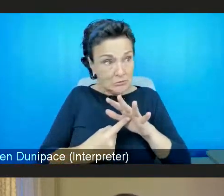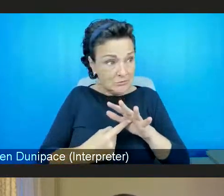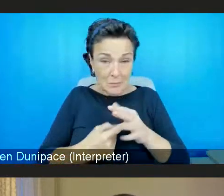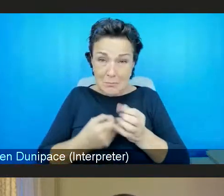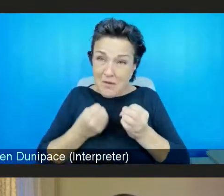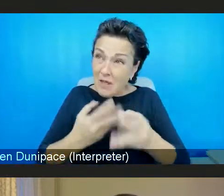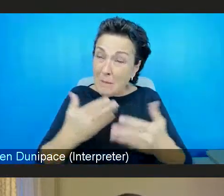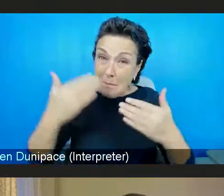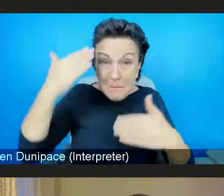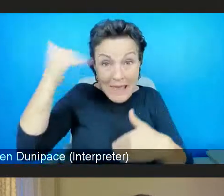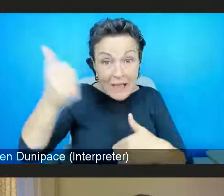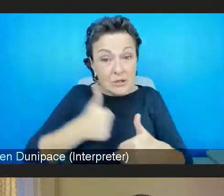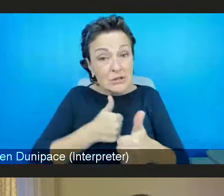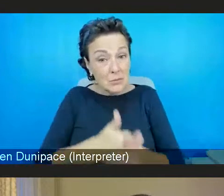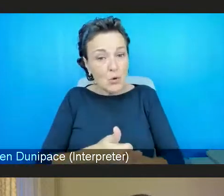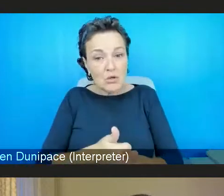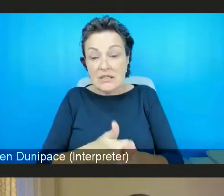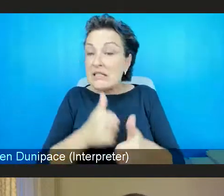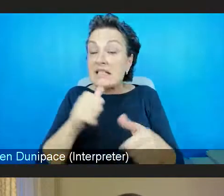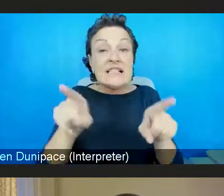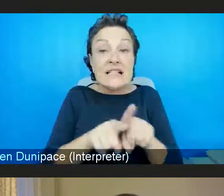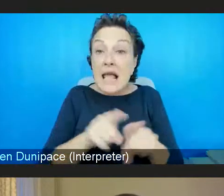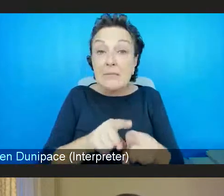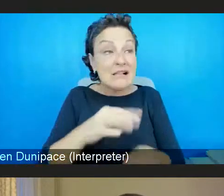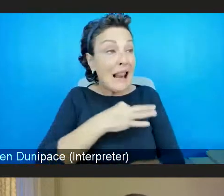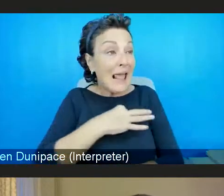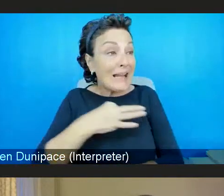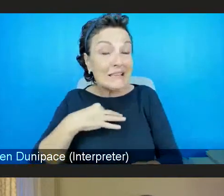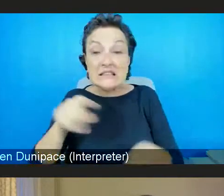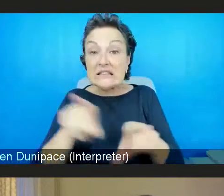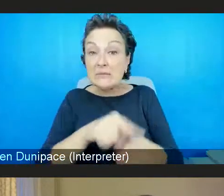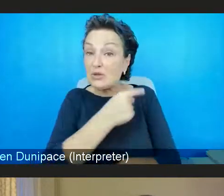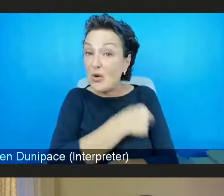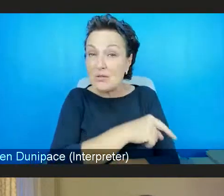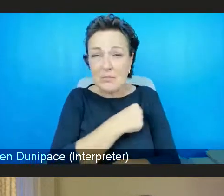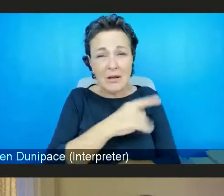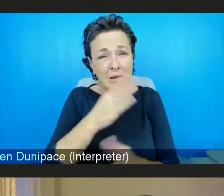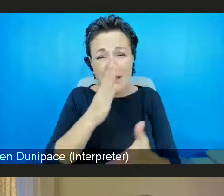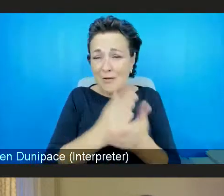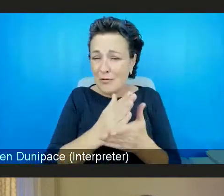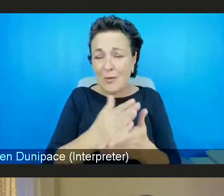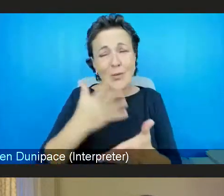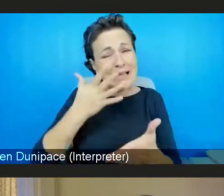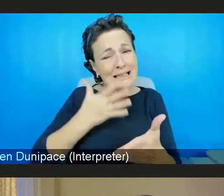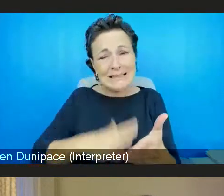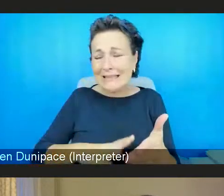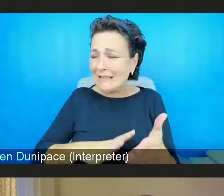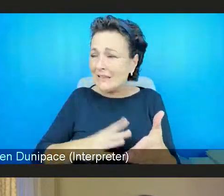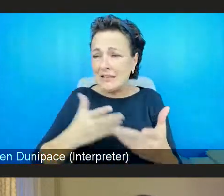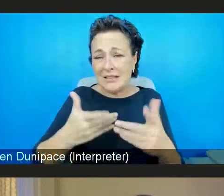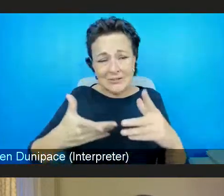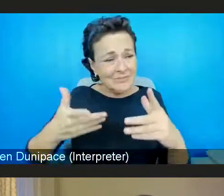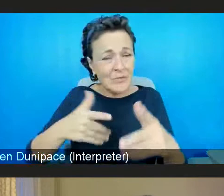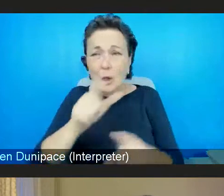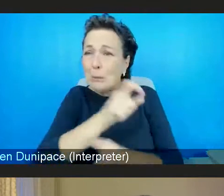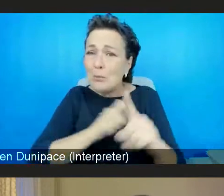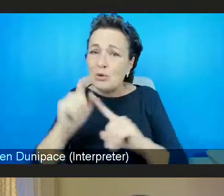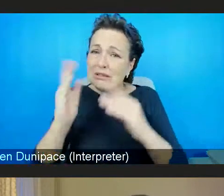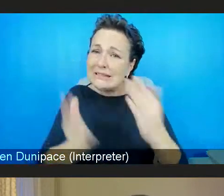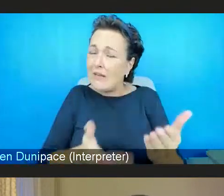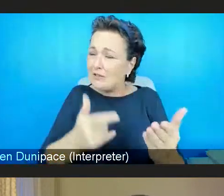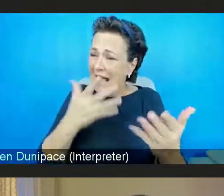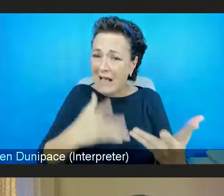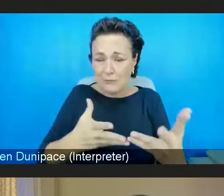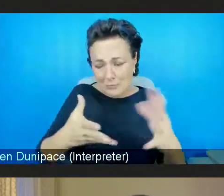support, just as much as clinics and hospitals and joined up services in the community are very much needed. So we feel there's like a real